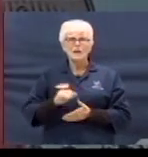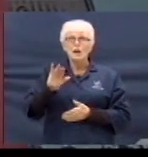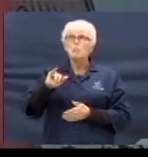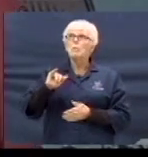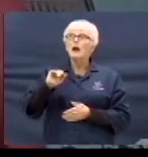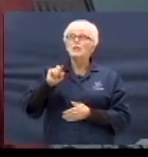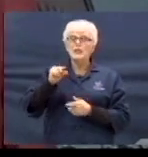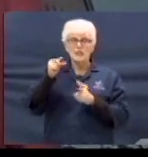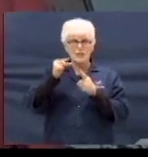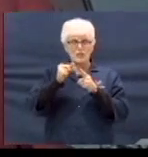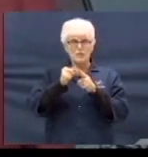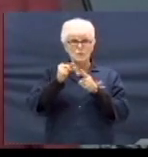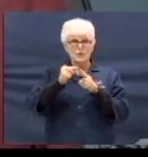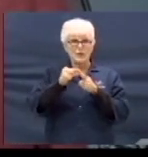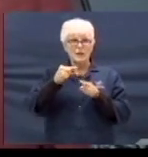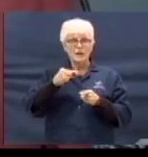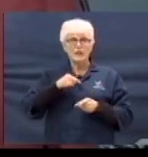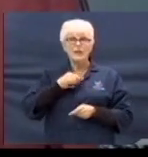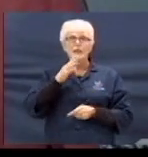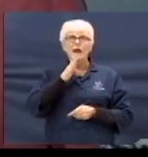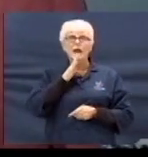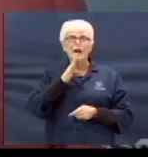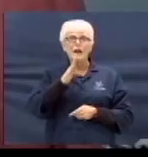words that I speak